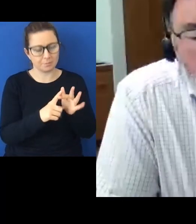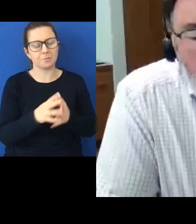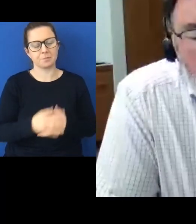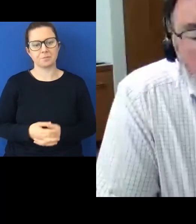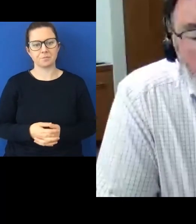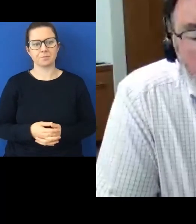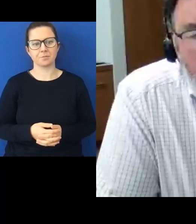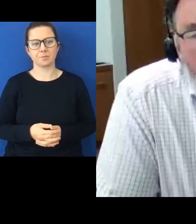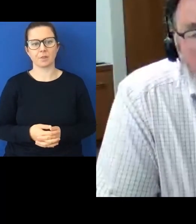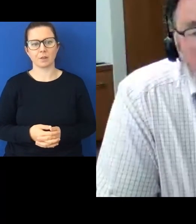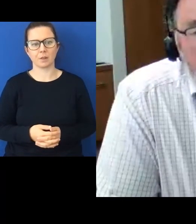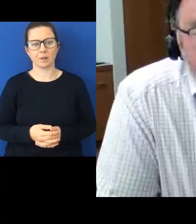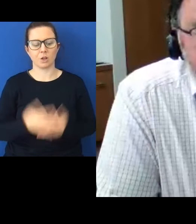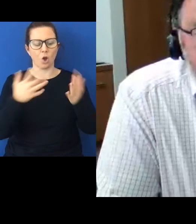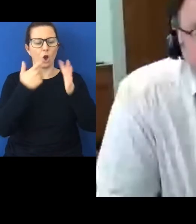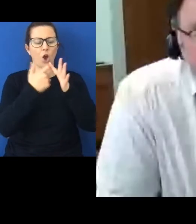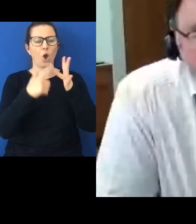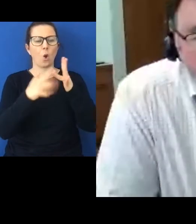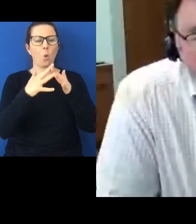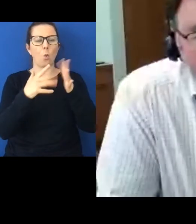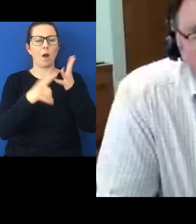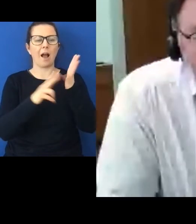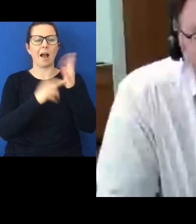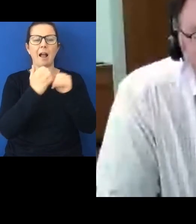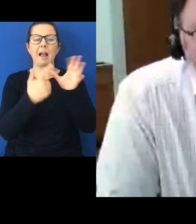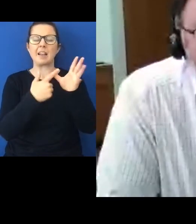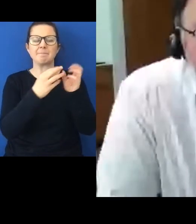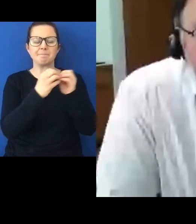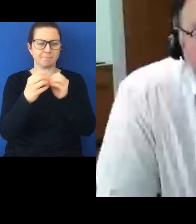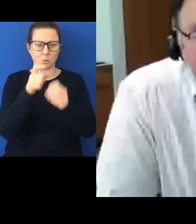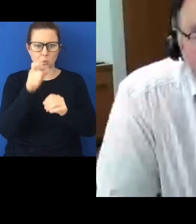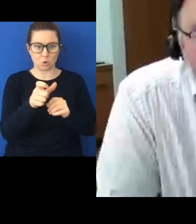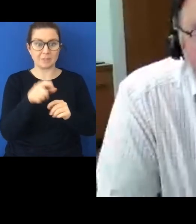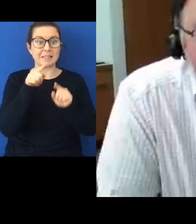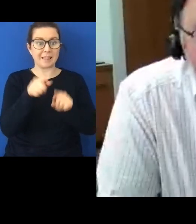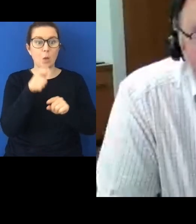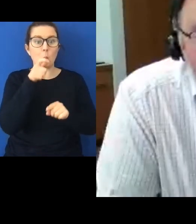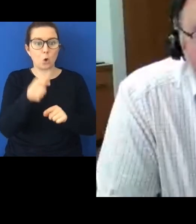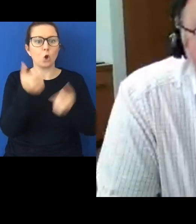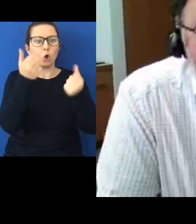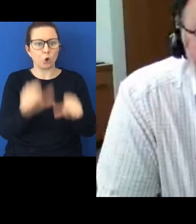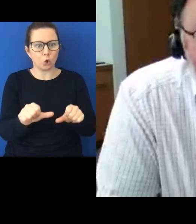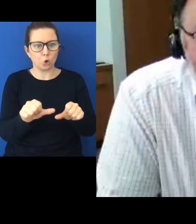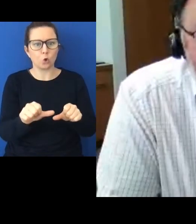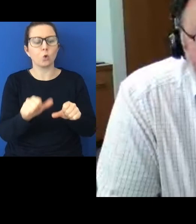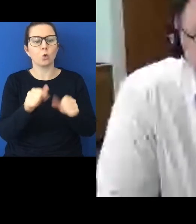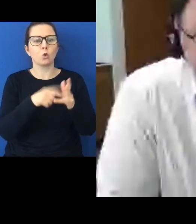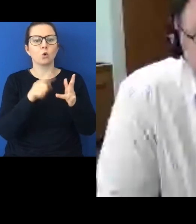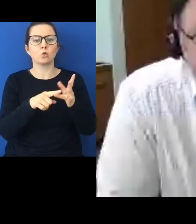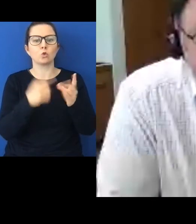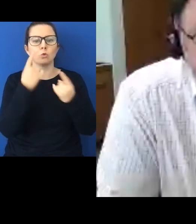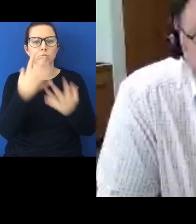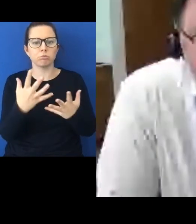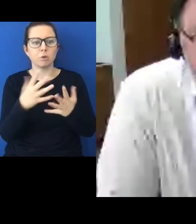So, the kawana was the word used to describe Pontius Pilate's position.